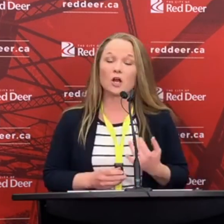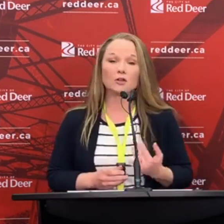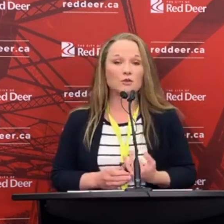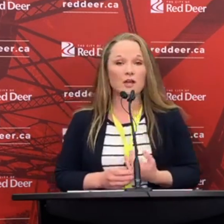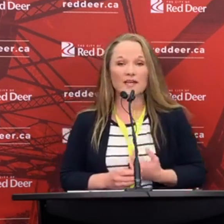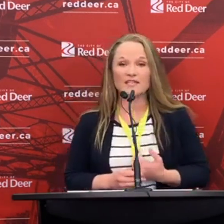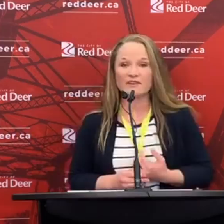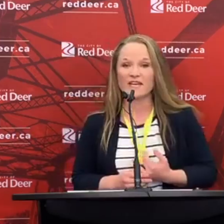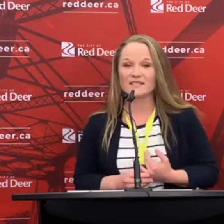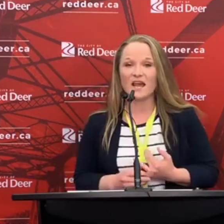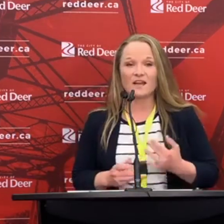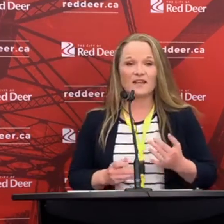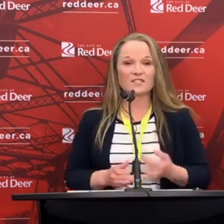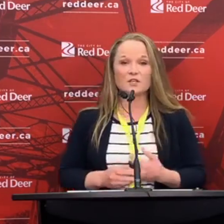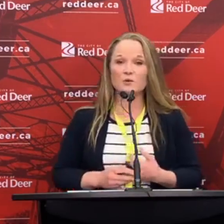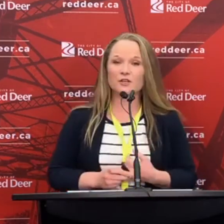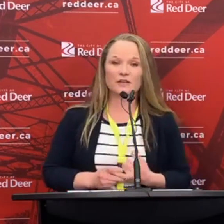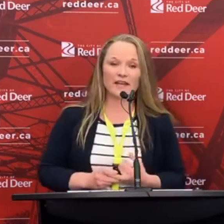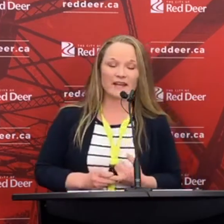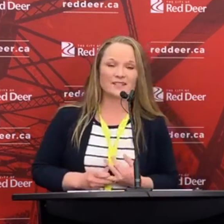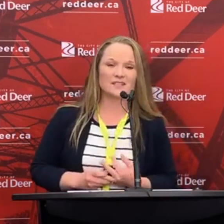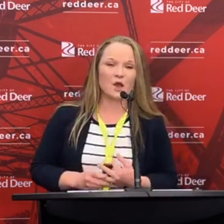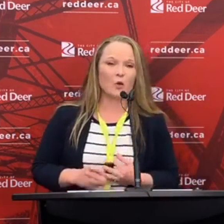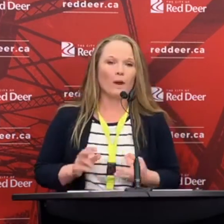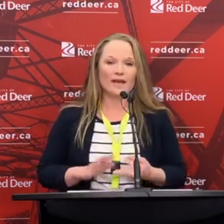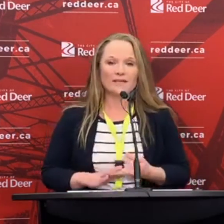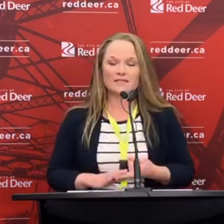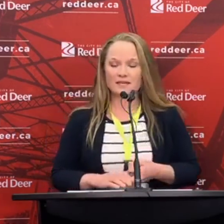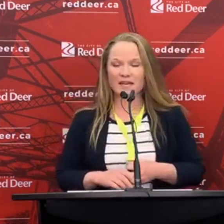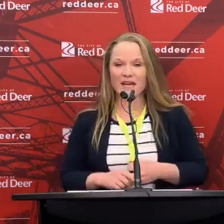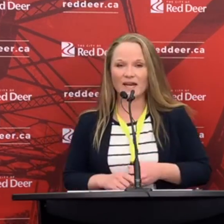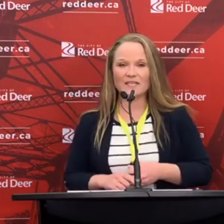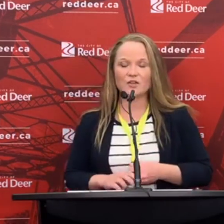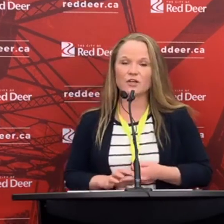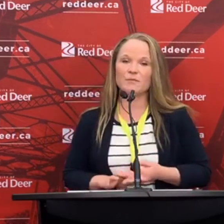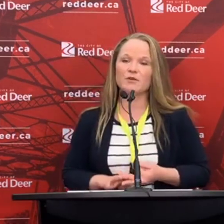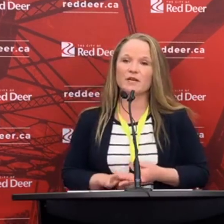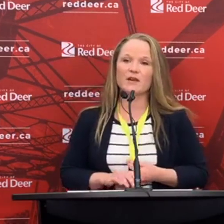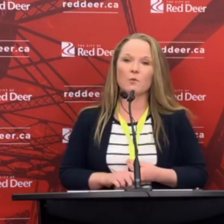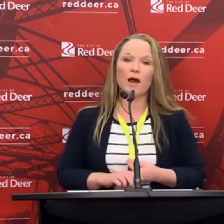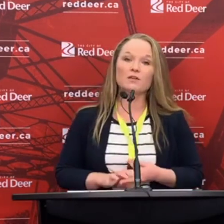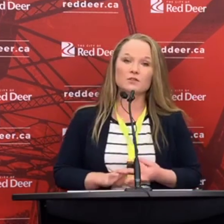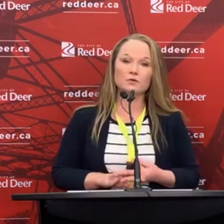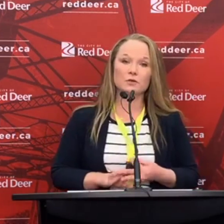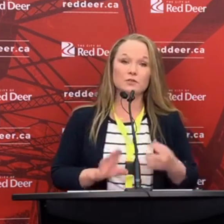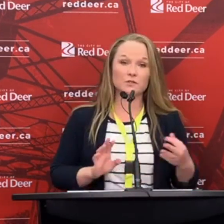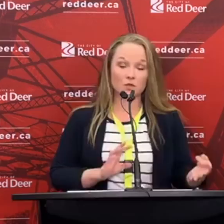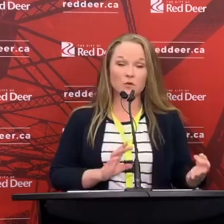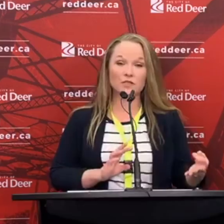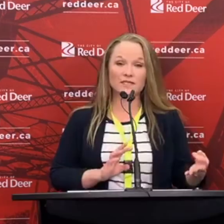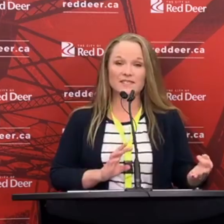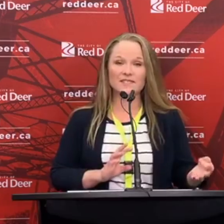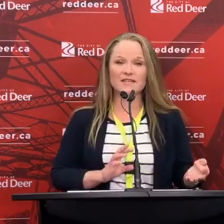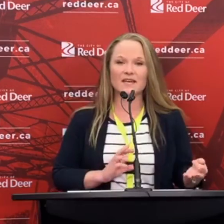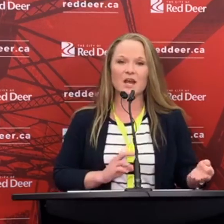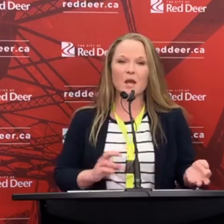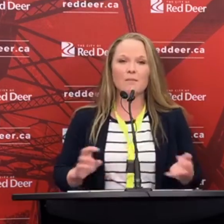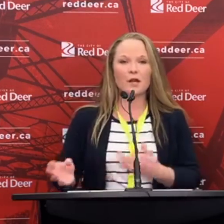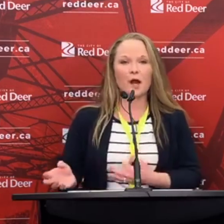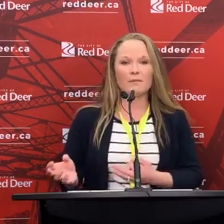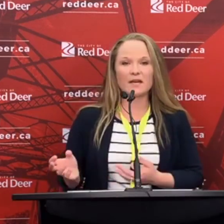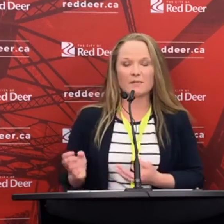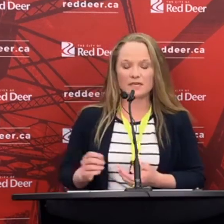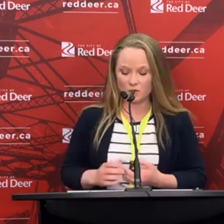but also cultural activities, things to do with your kids, ways to connect in your community while socially distancing